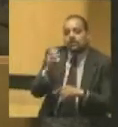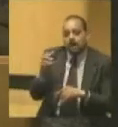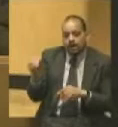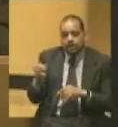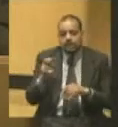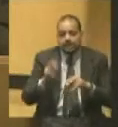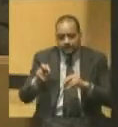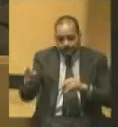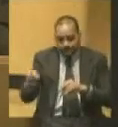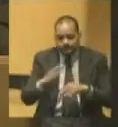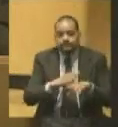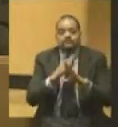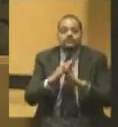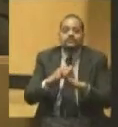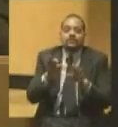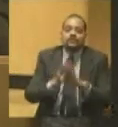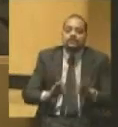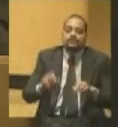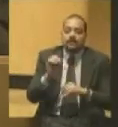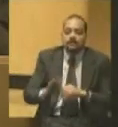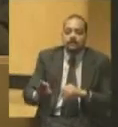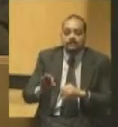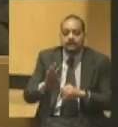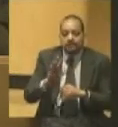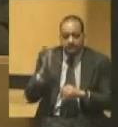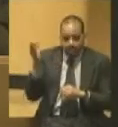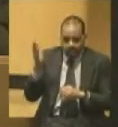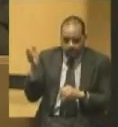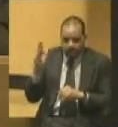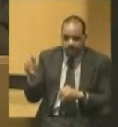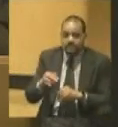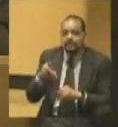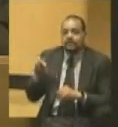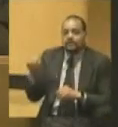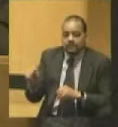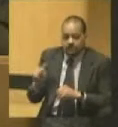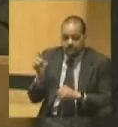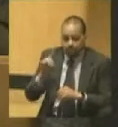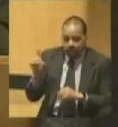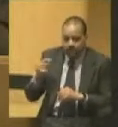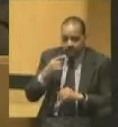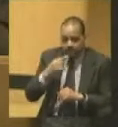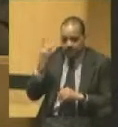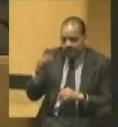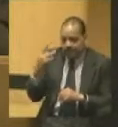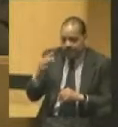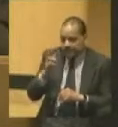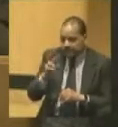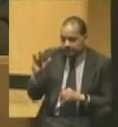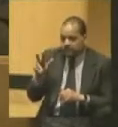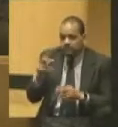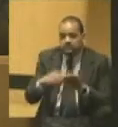the Constitution and freedom of speech. And all that the Pennsylvania Democrats said in their platform in 1863 about